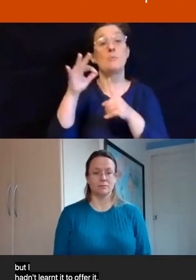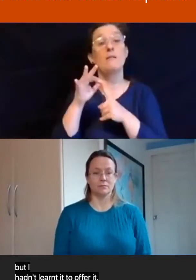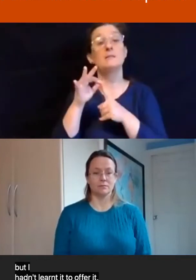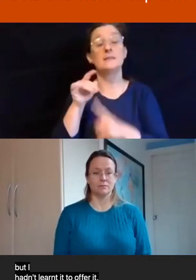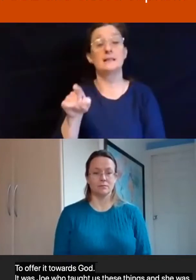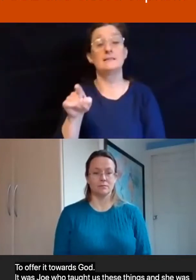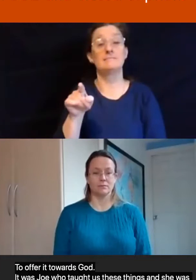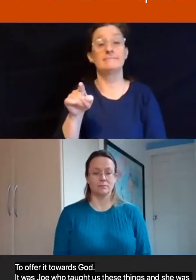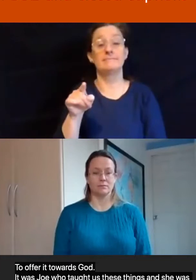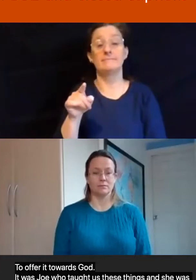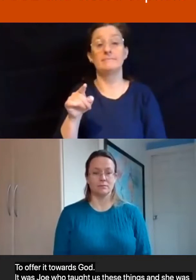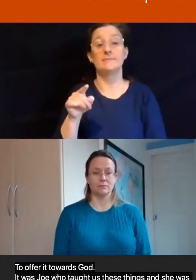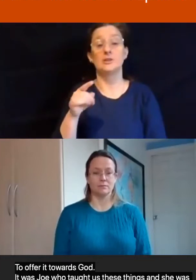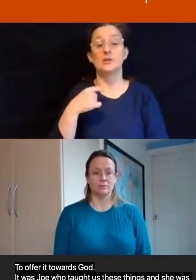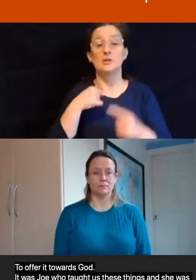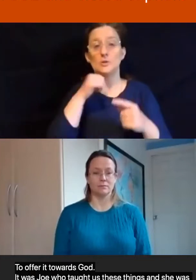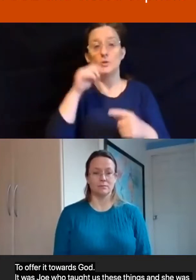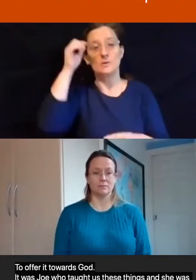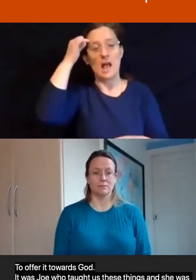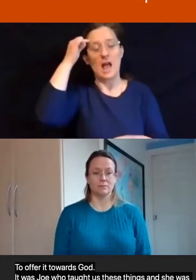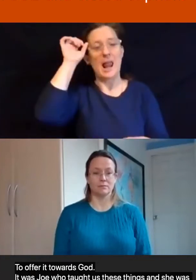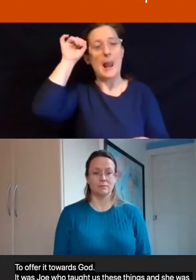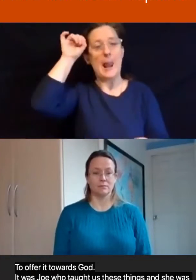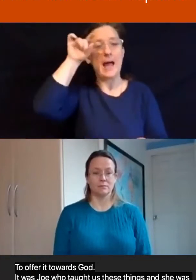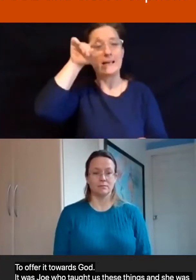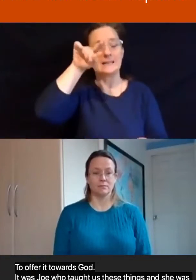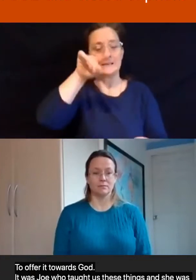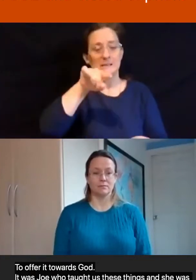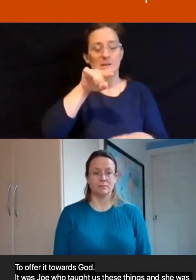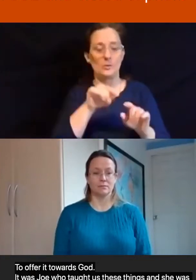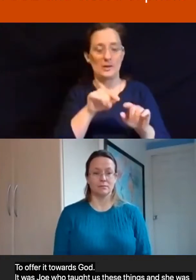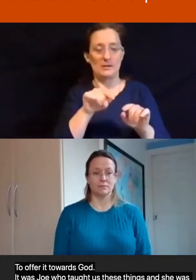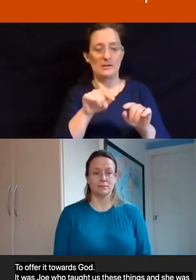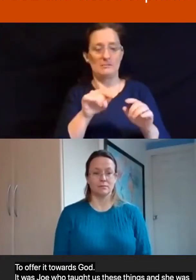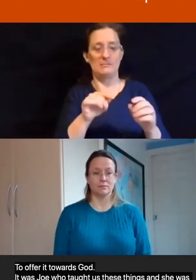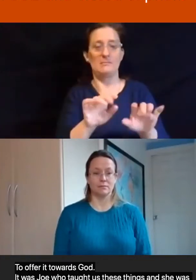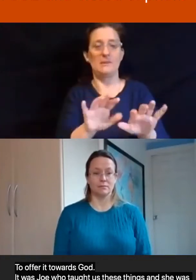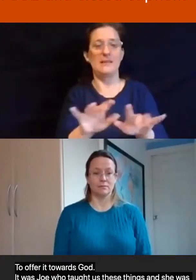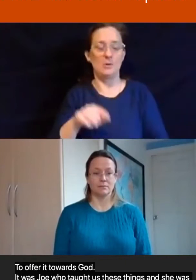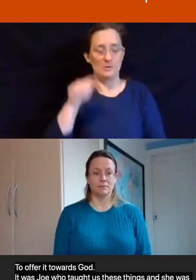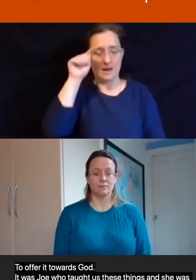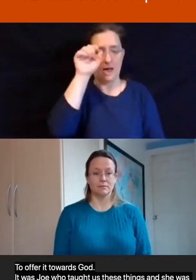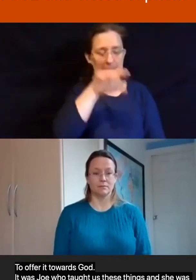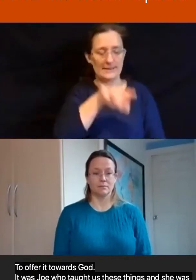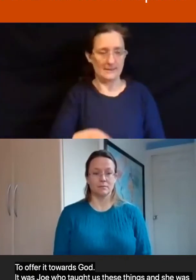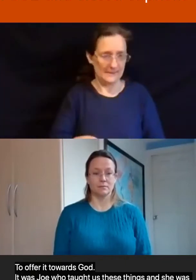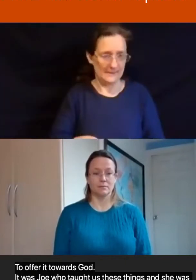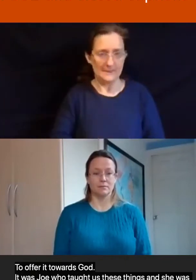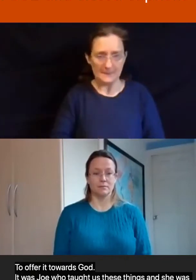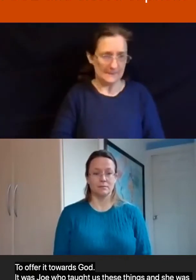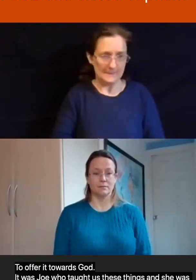through a light attached to her headband, pointing at her QWERTY board. They met on, she met